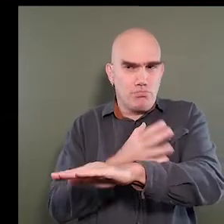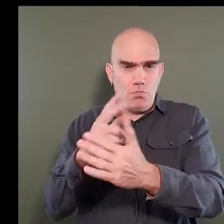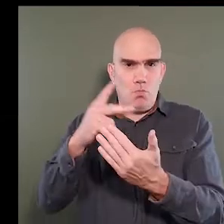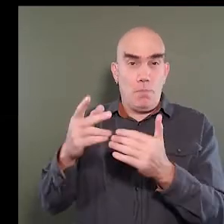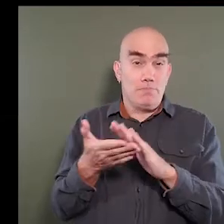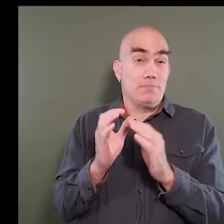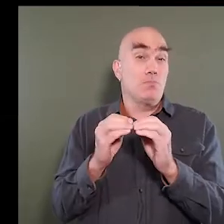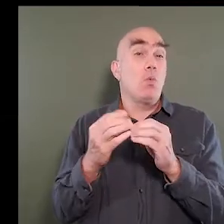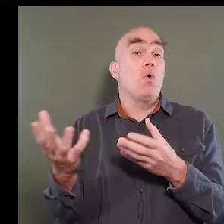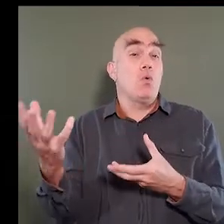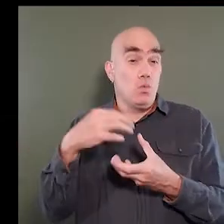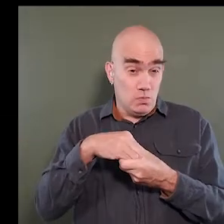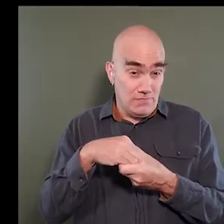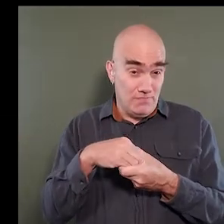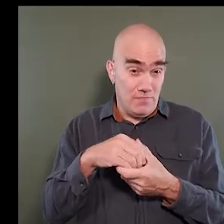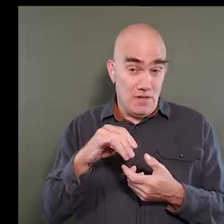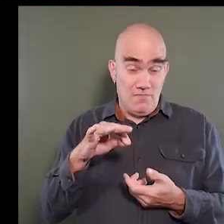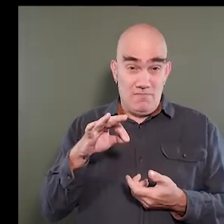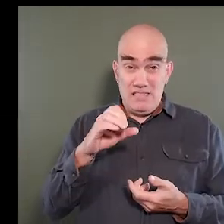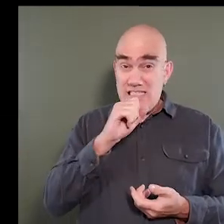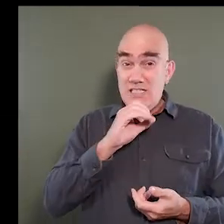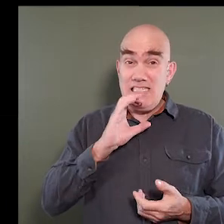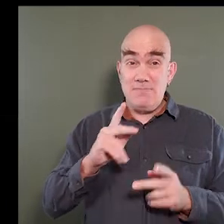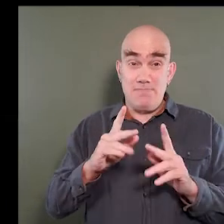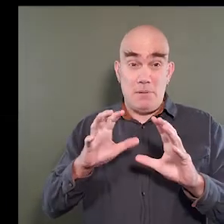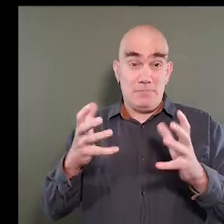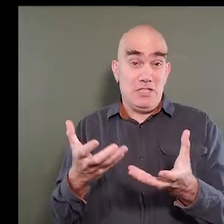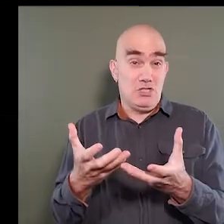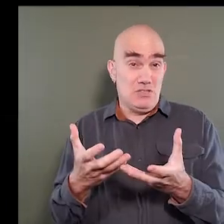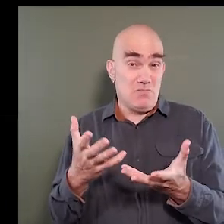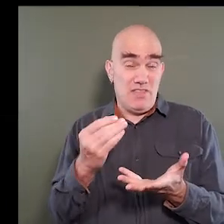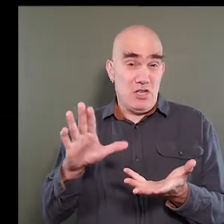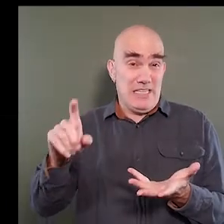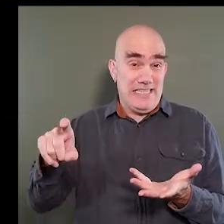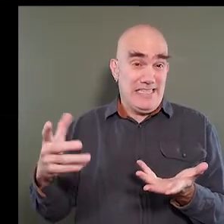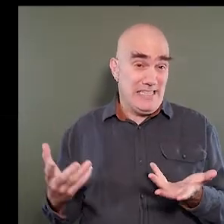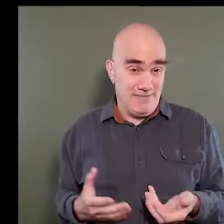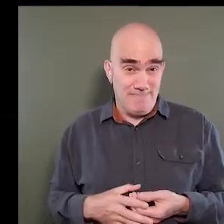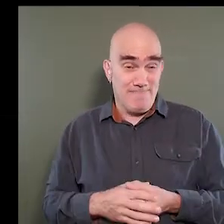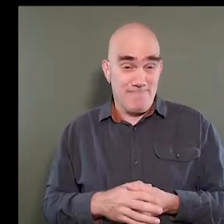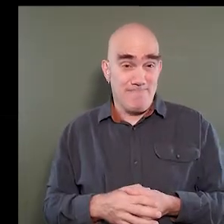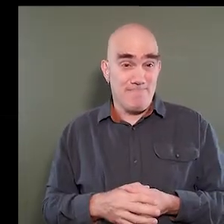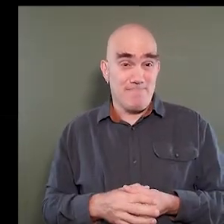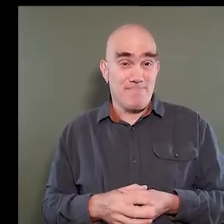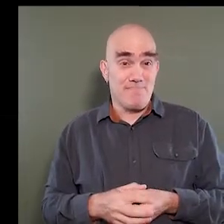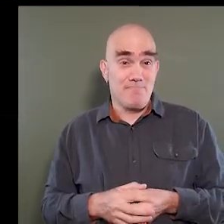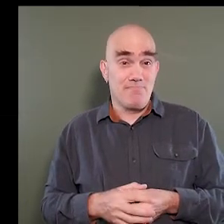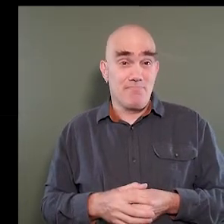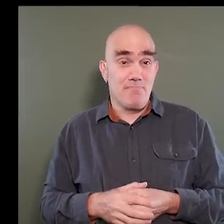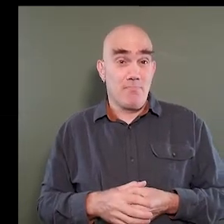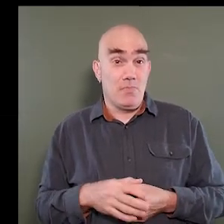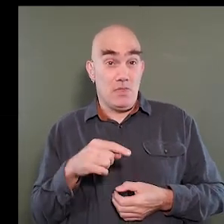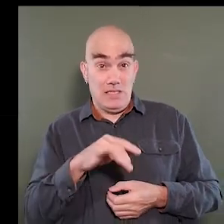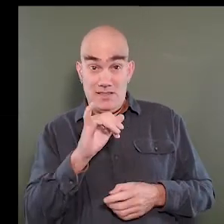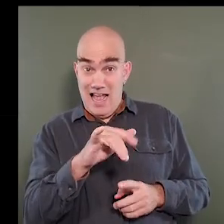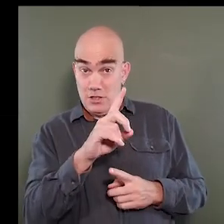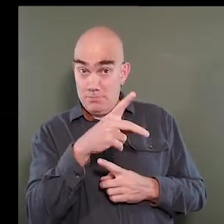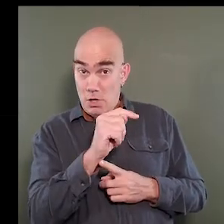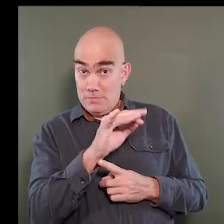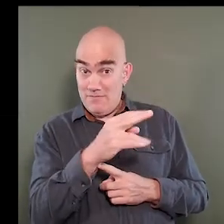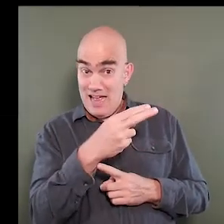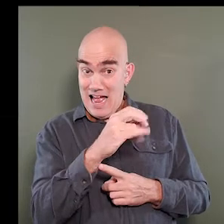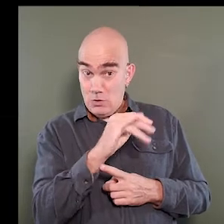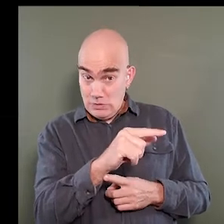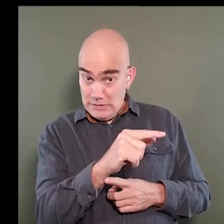program to be more inclusive of all the needs of the seniors population that they have. And that's with the Department of